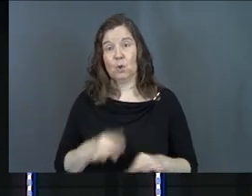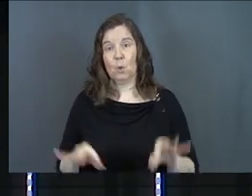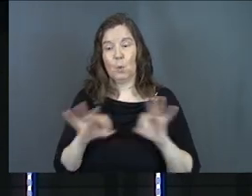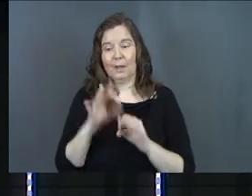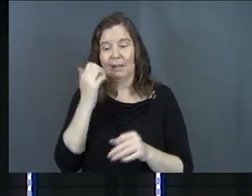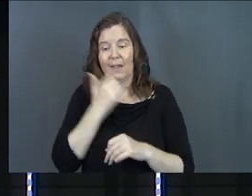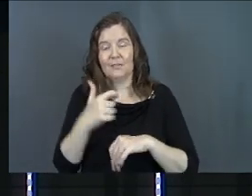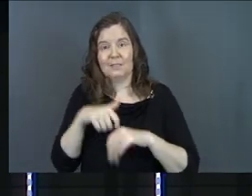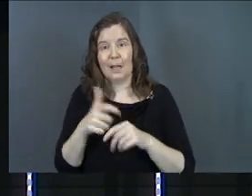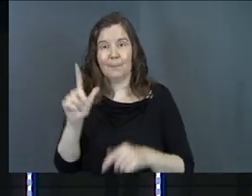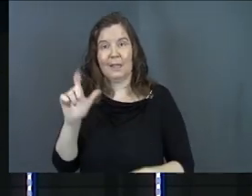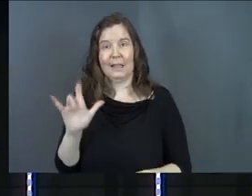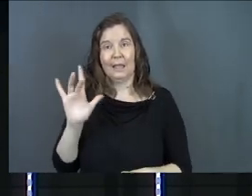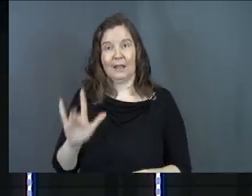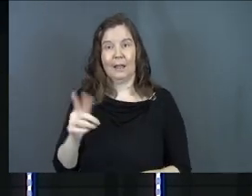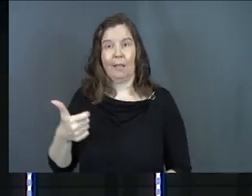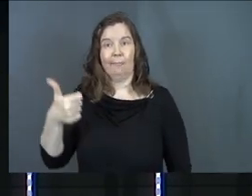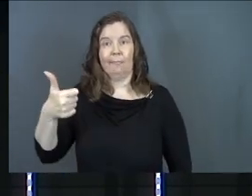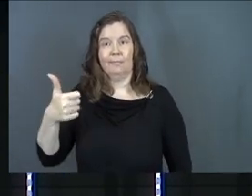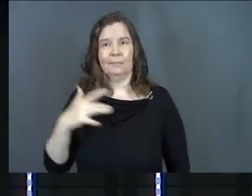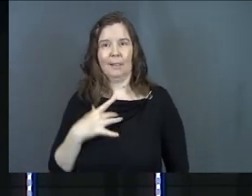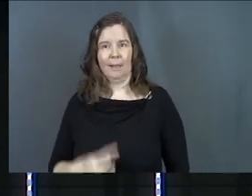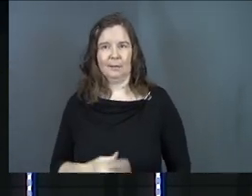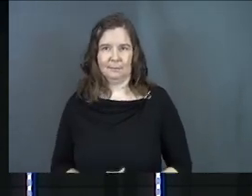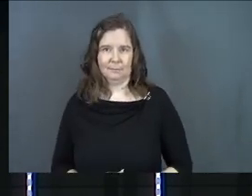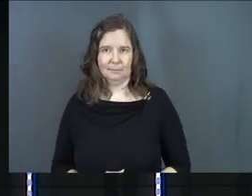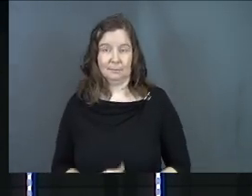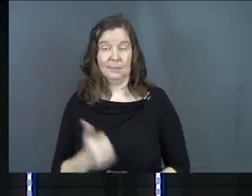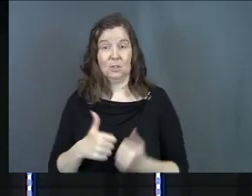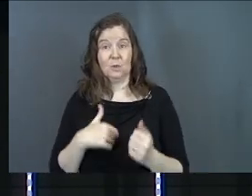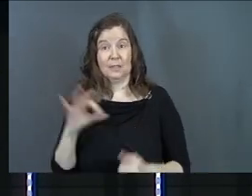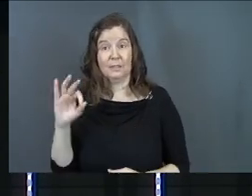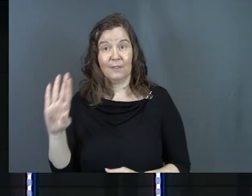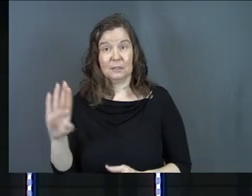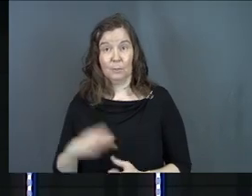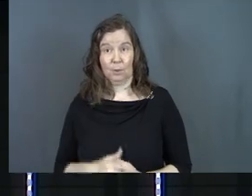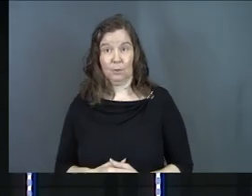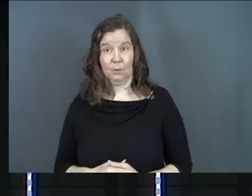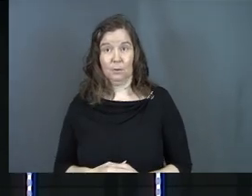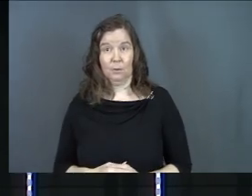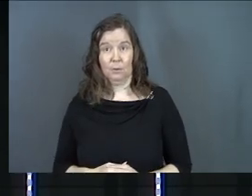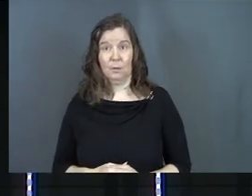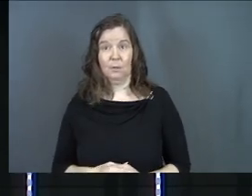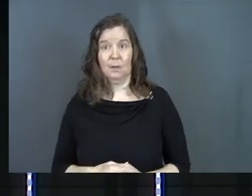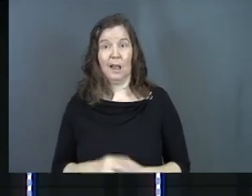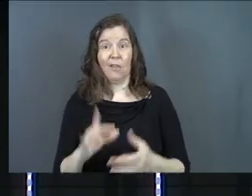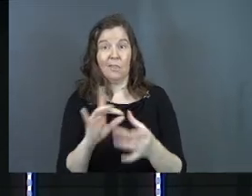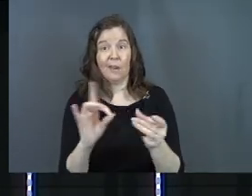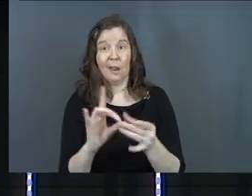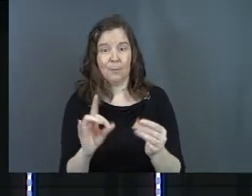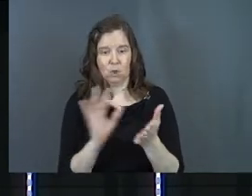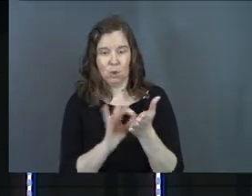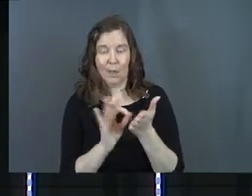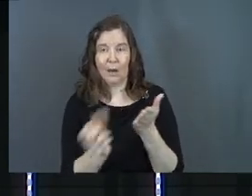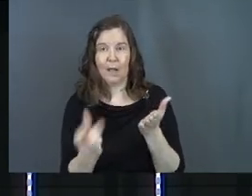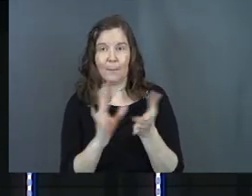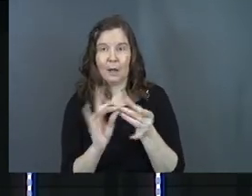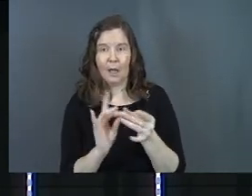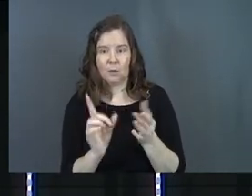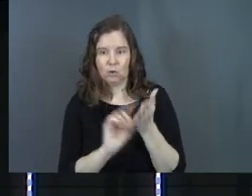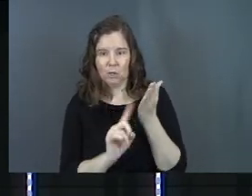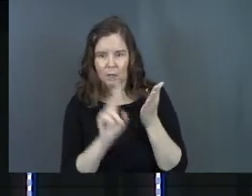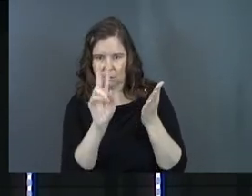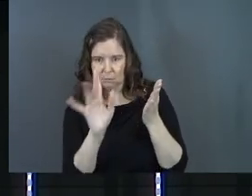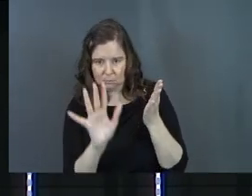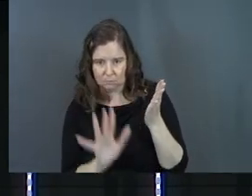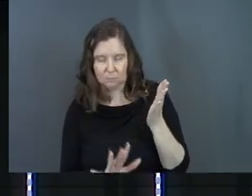worth is every single time they click like. Every one of you that's on Facebook and they're commenting and you're counting your comments and you're